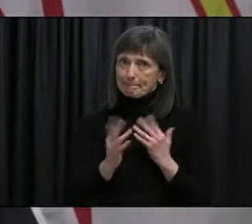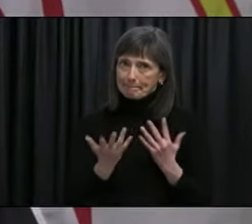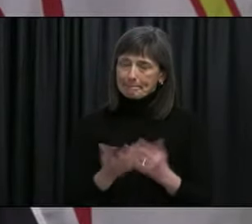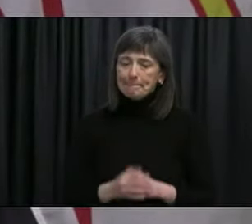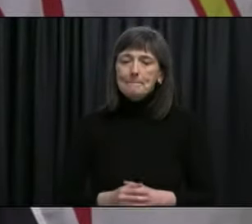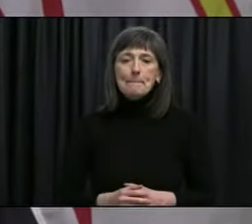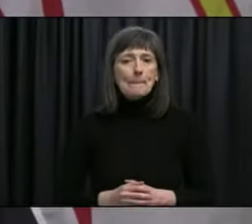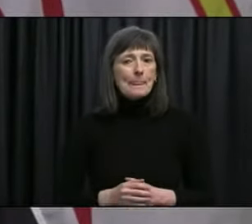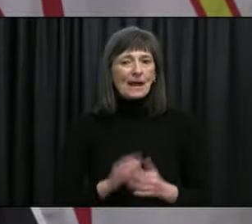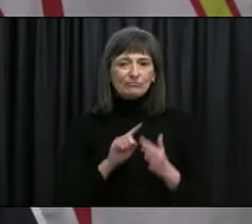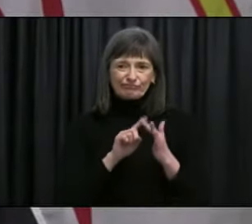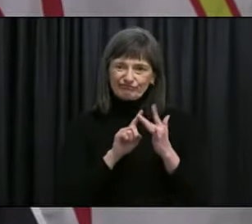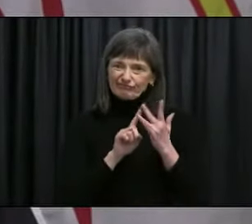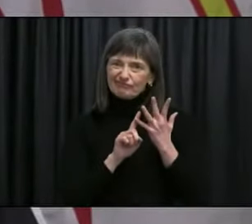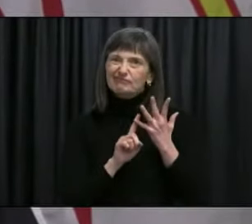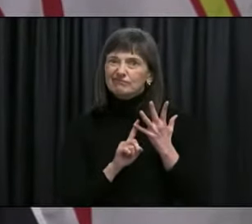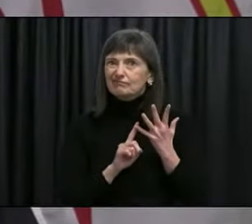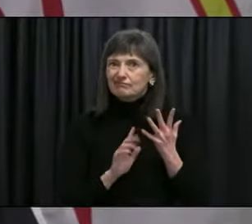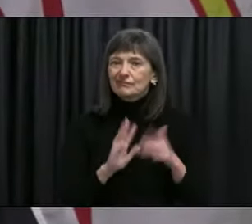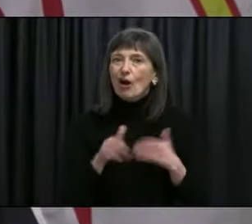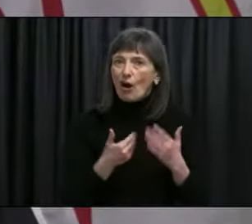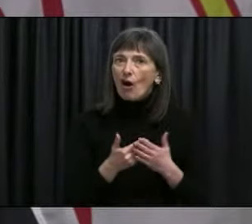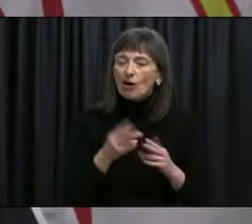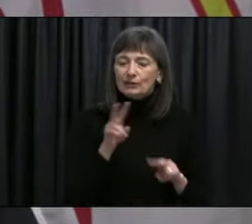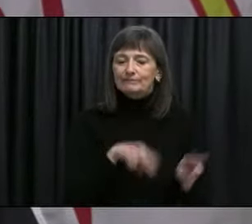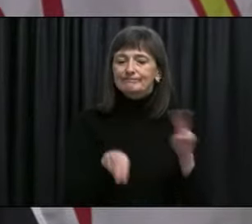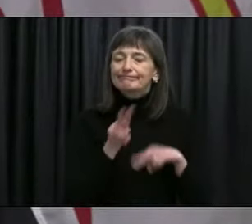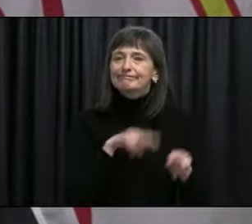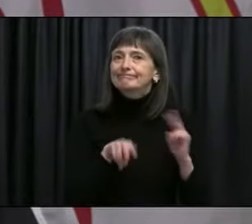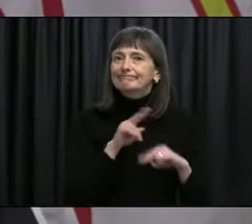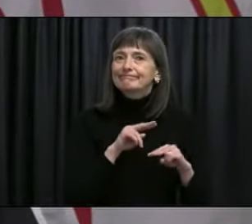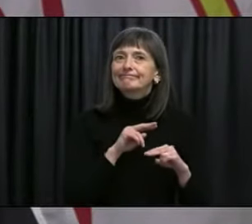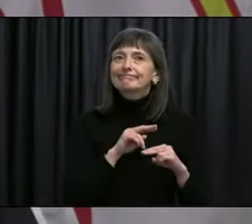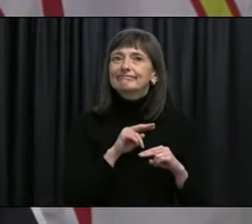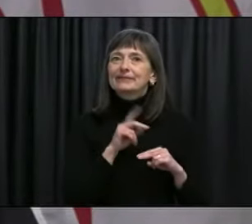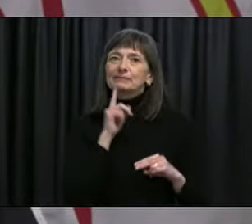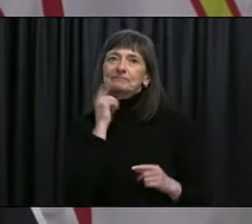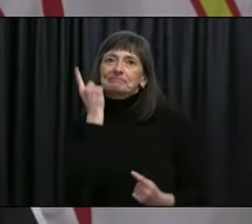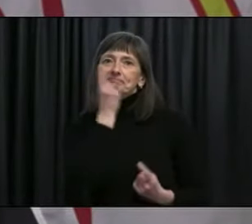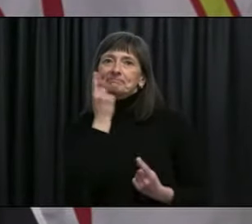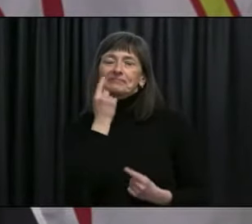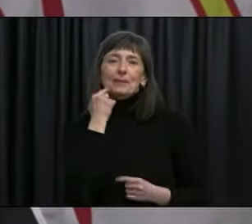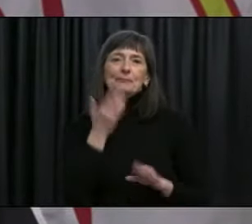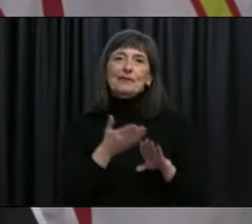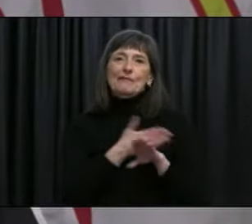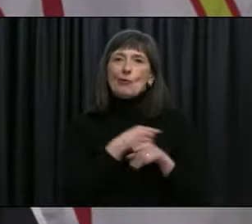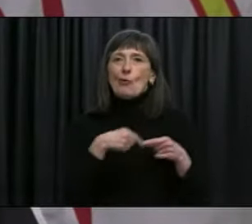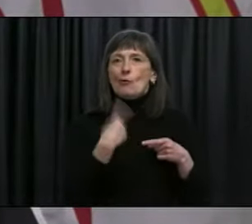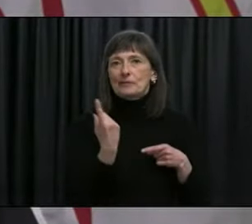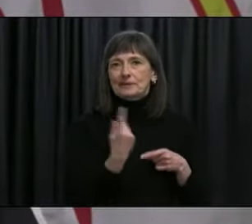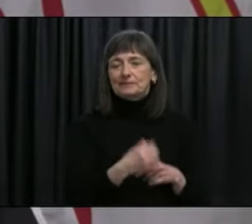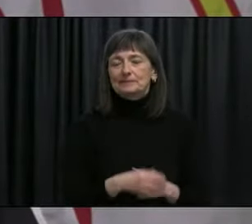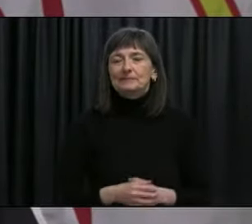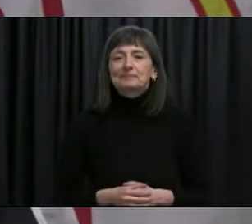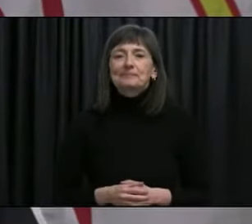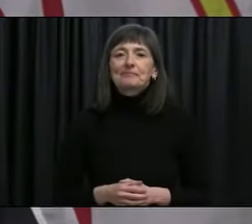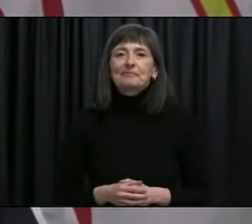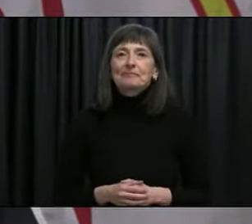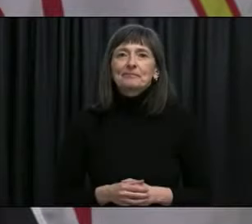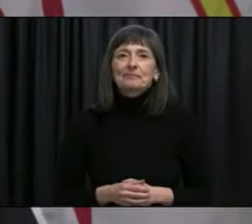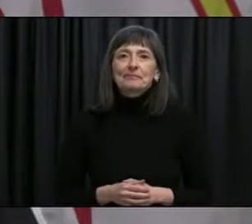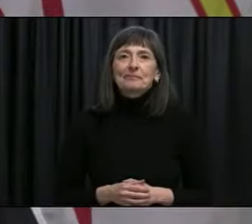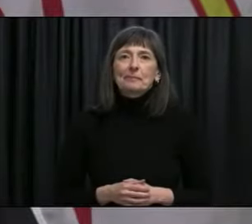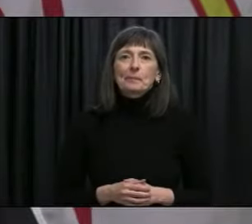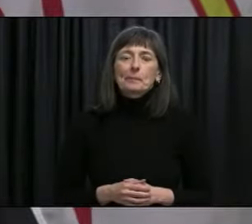all of those things really would be important for consideration, uh, when we make recommendations with regard to, uh, to